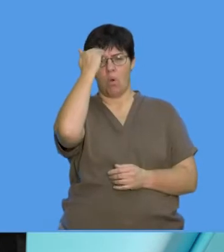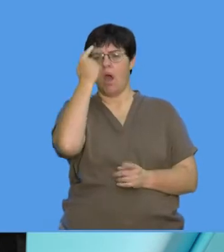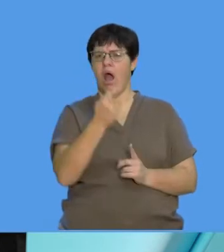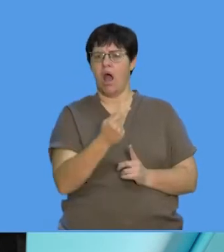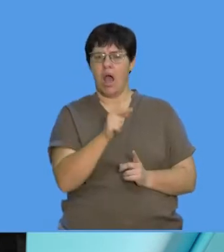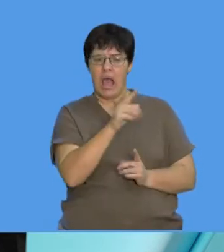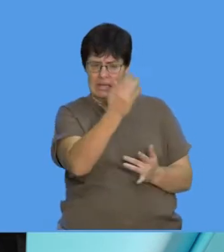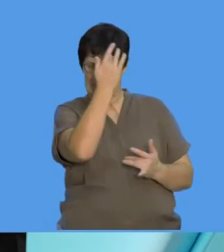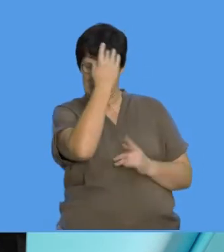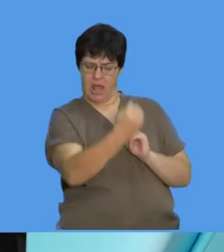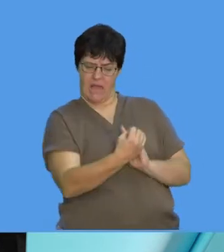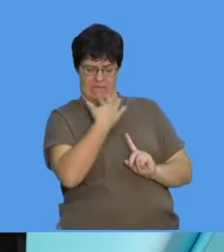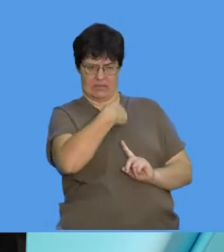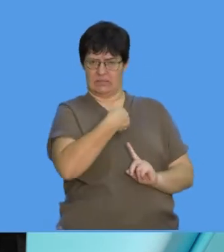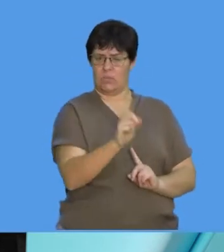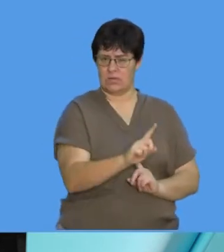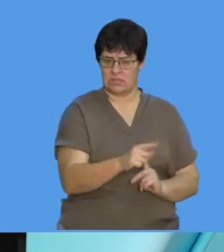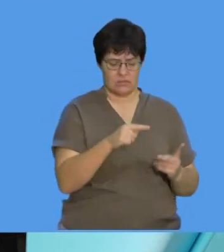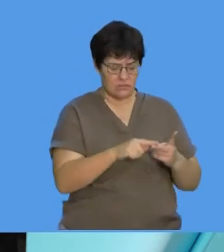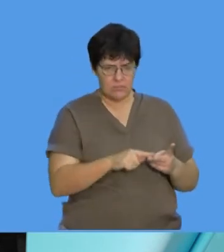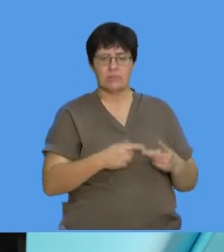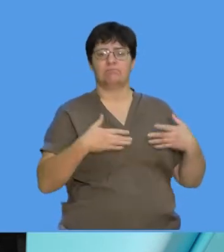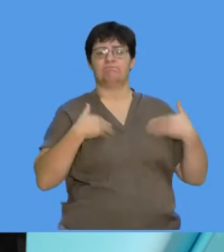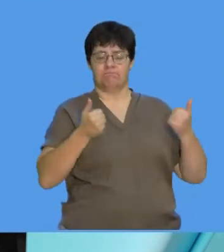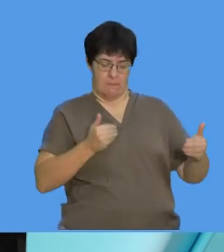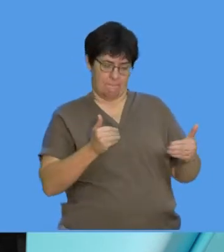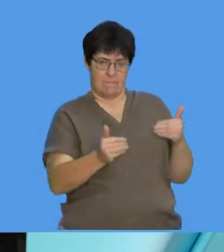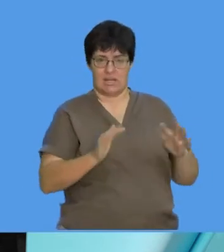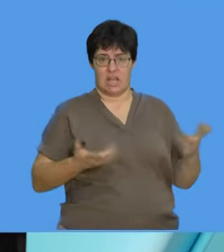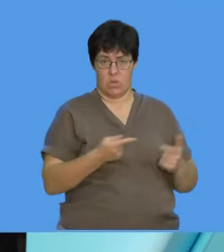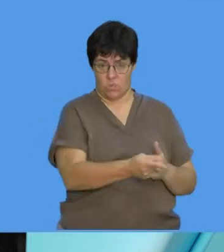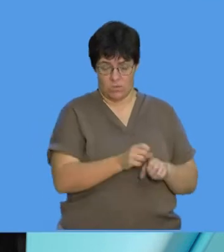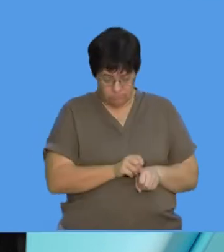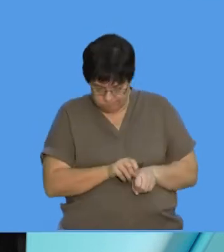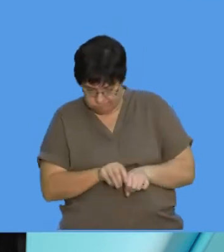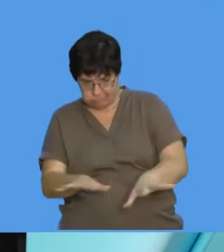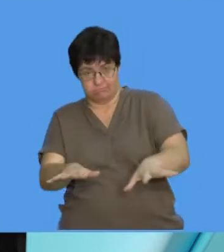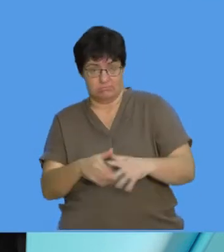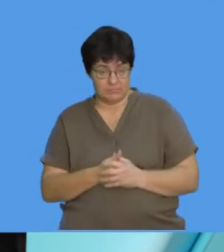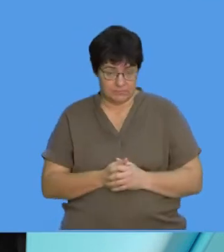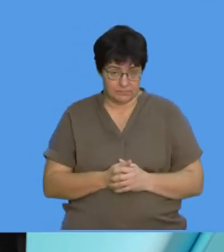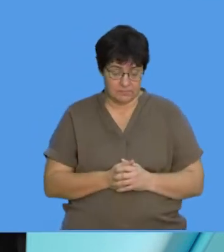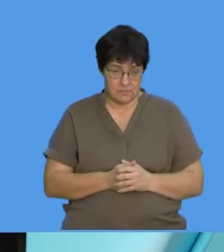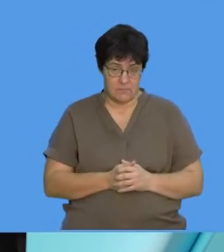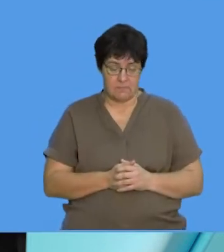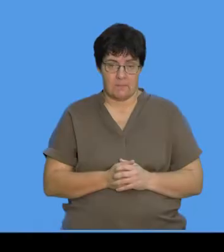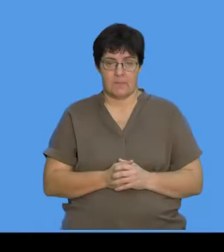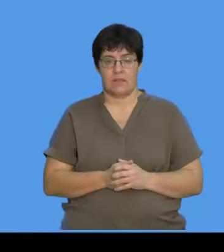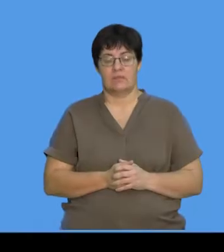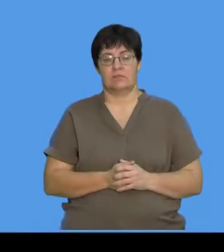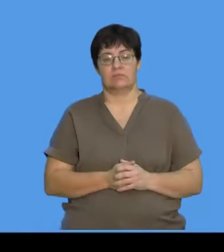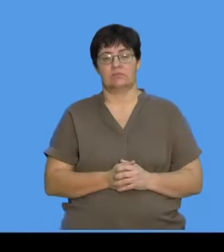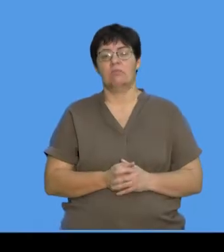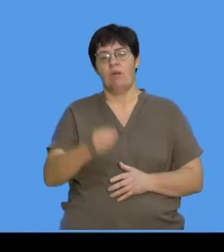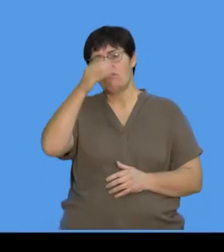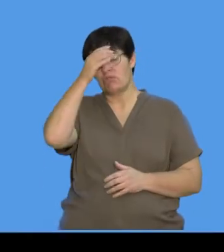does that disease have on me and how am I going to manage the spread of the disease. Okay, so let's start looking at this